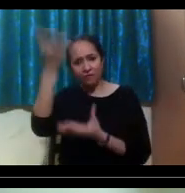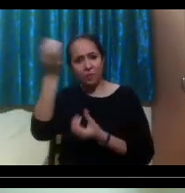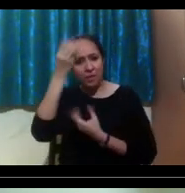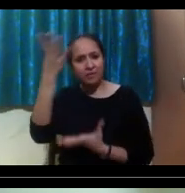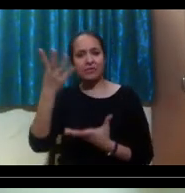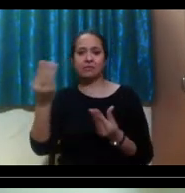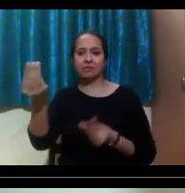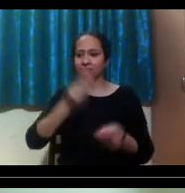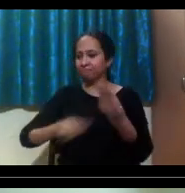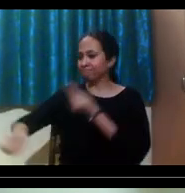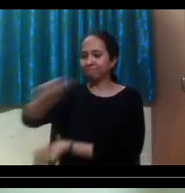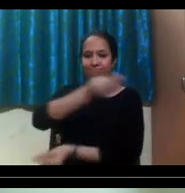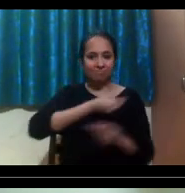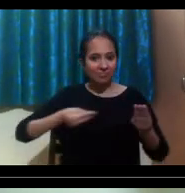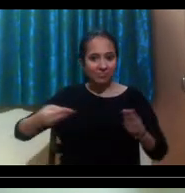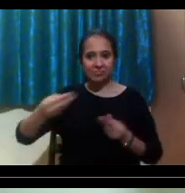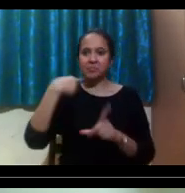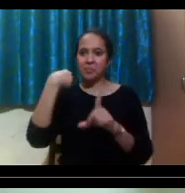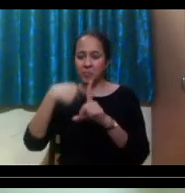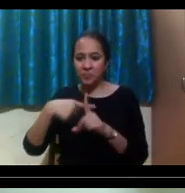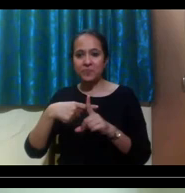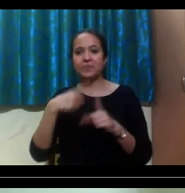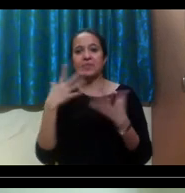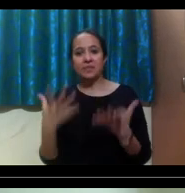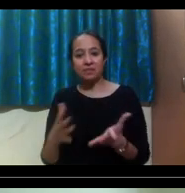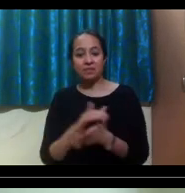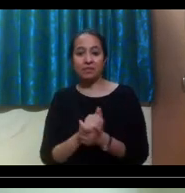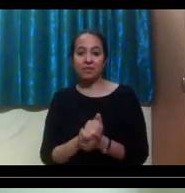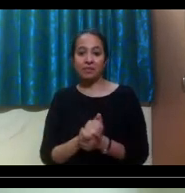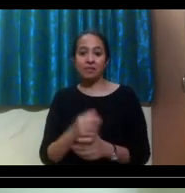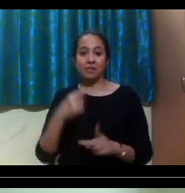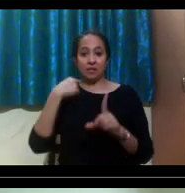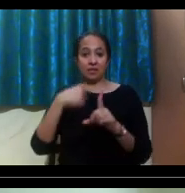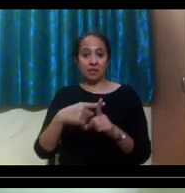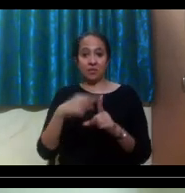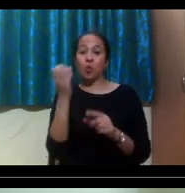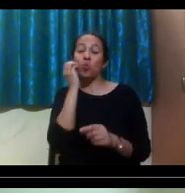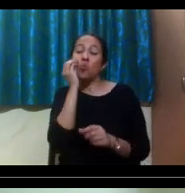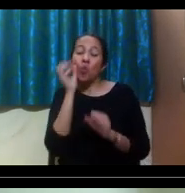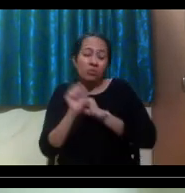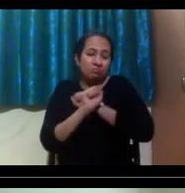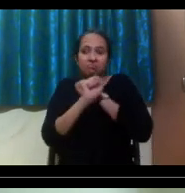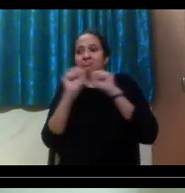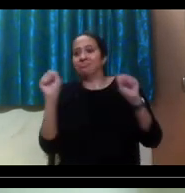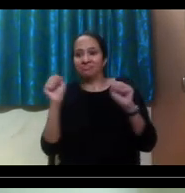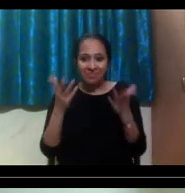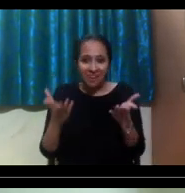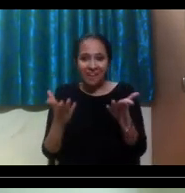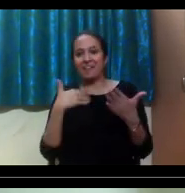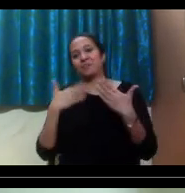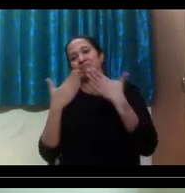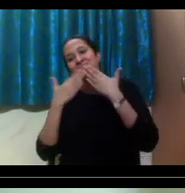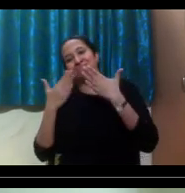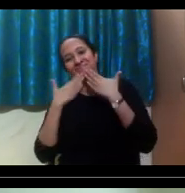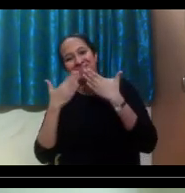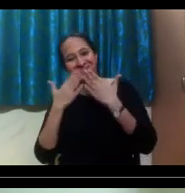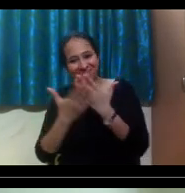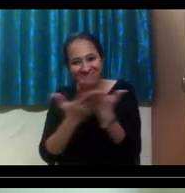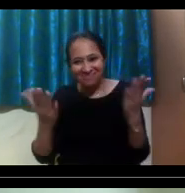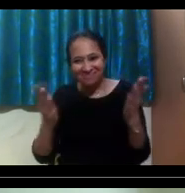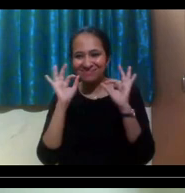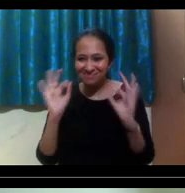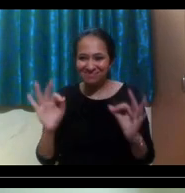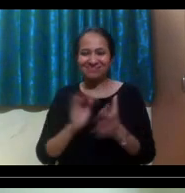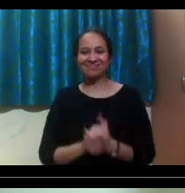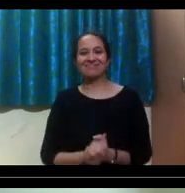information, and also, you know, hope, you know, you had to wake up so early. So we really appreciate that. Also, thank